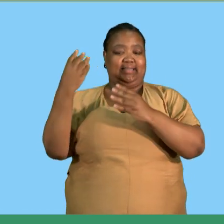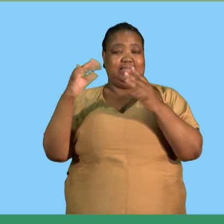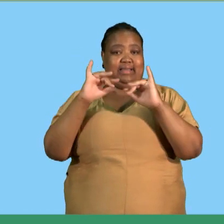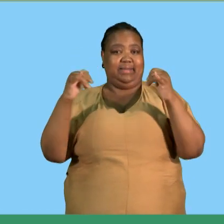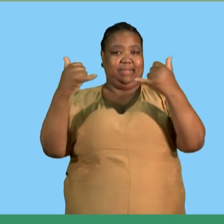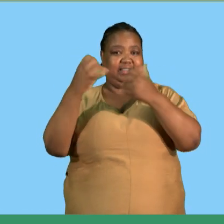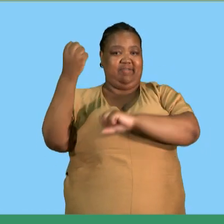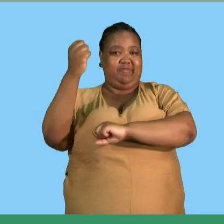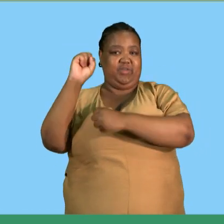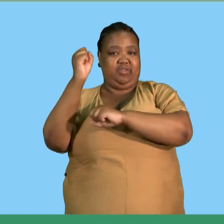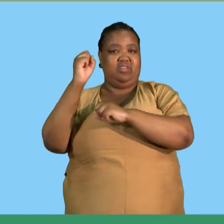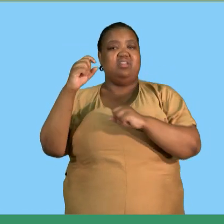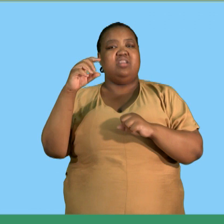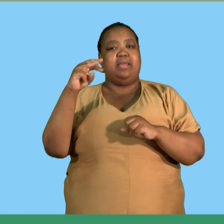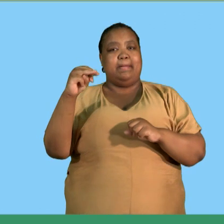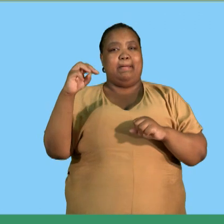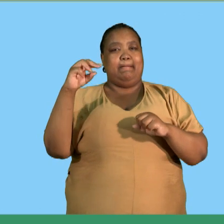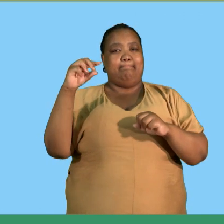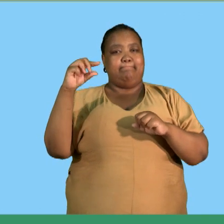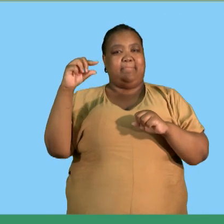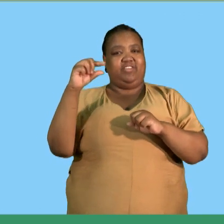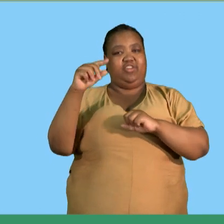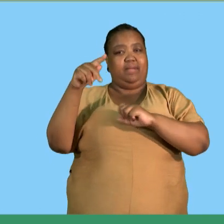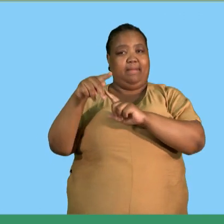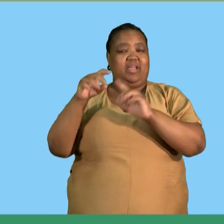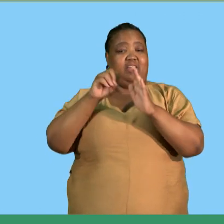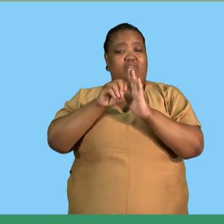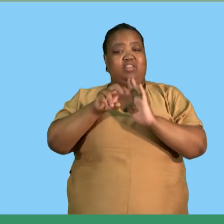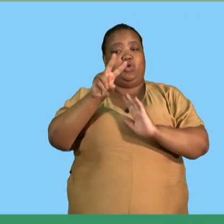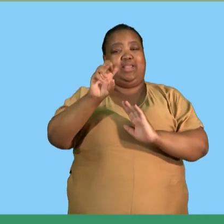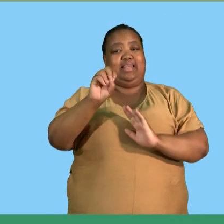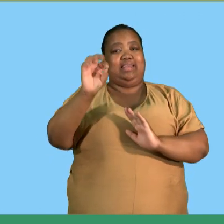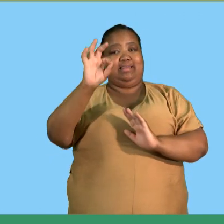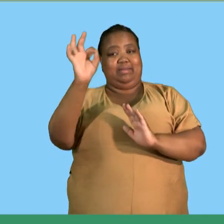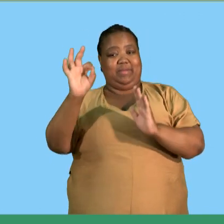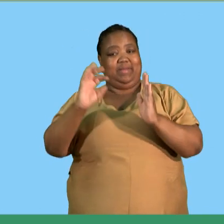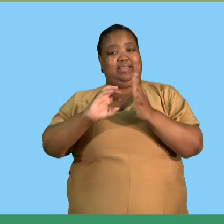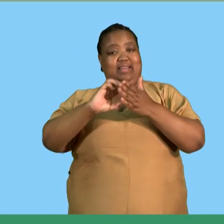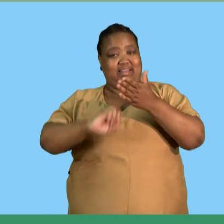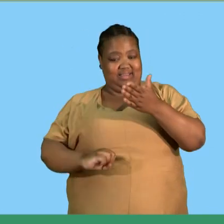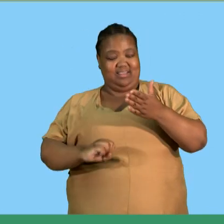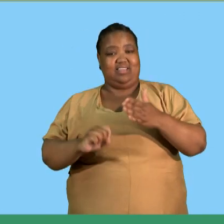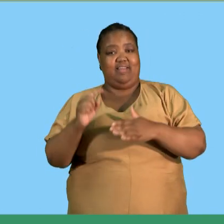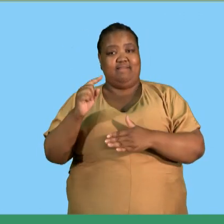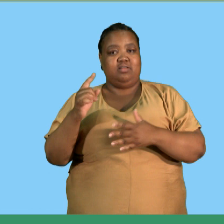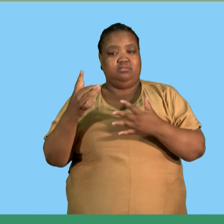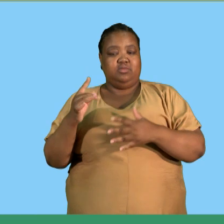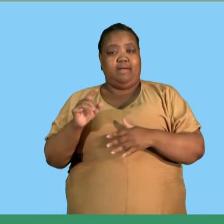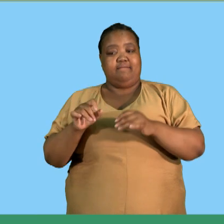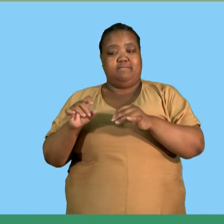advertised a 20 discount for the first 30 buyers which was never granted